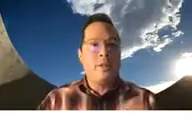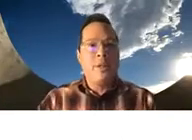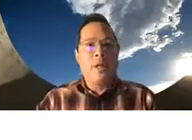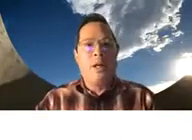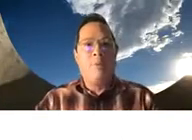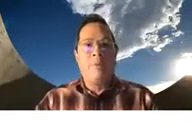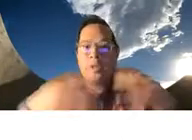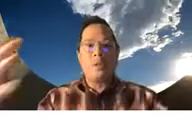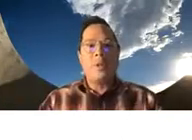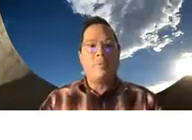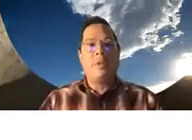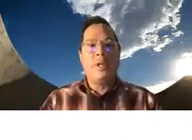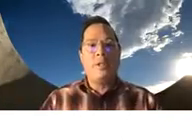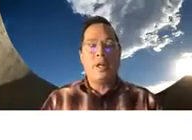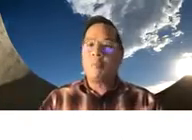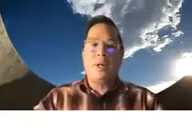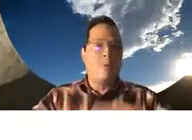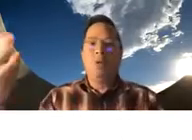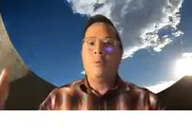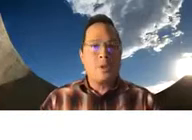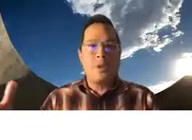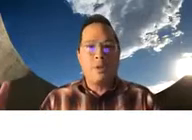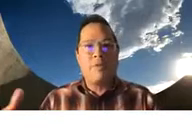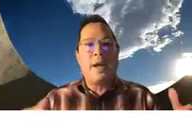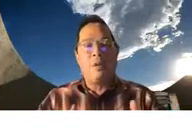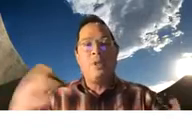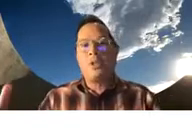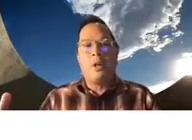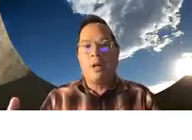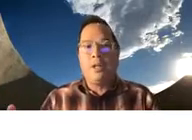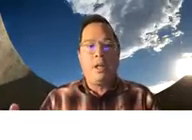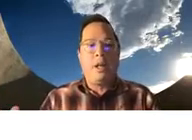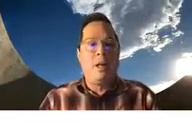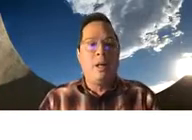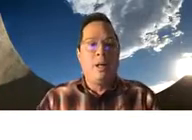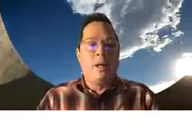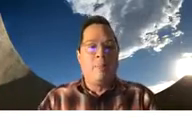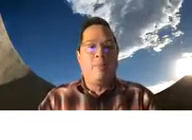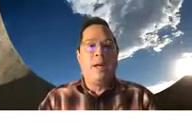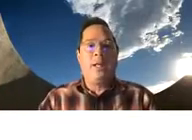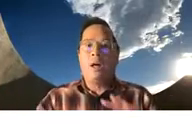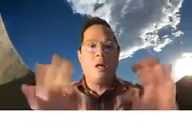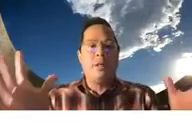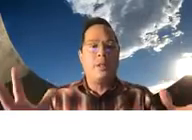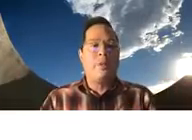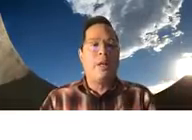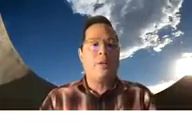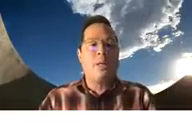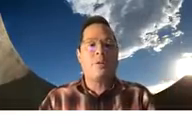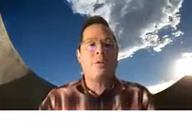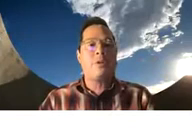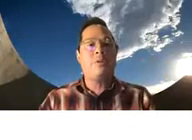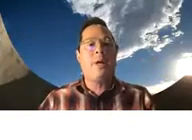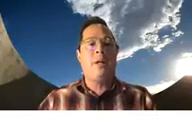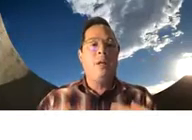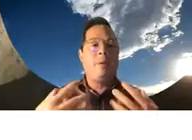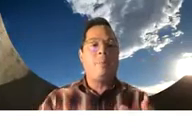um this is what has been done to us but we're still defiant and we still are here um right in all of these different kinds of ways